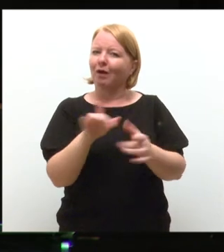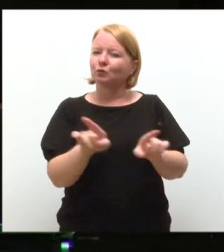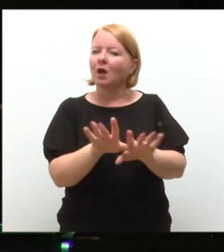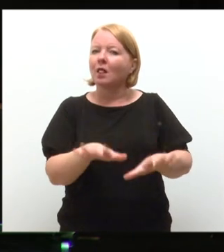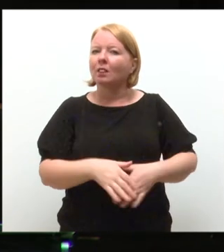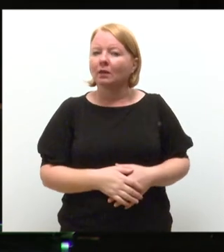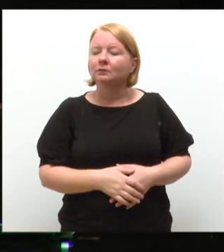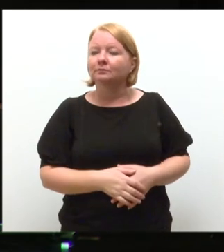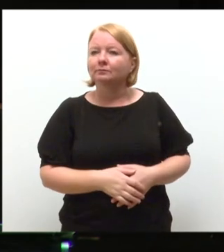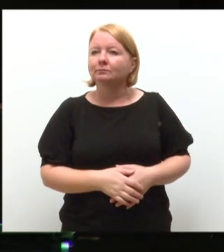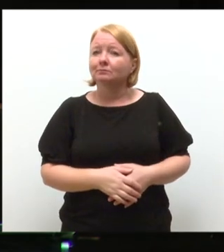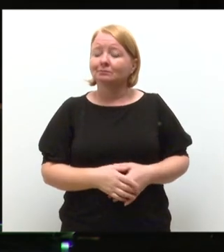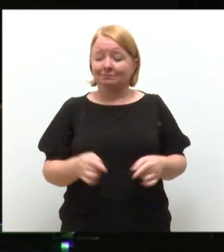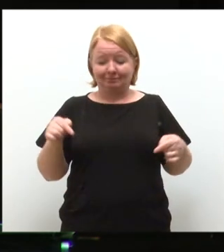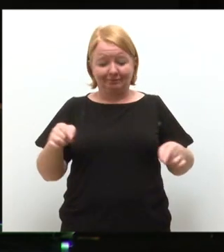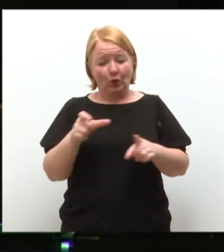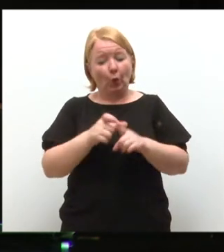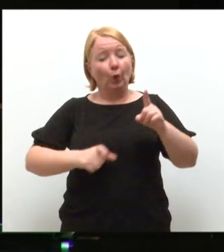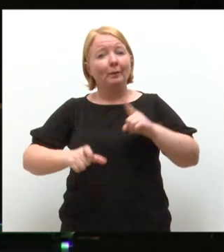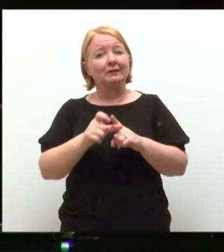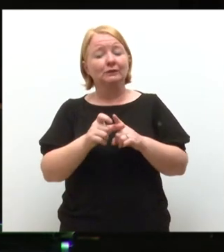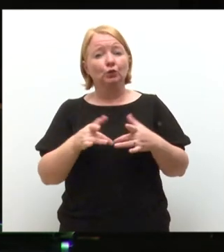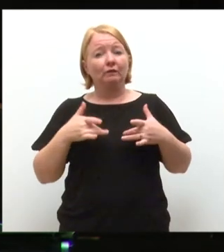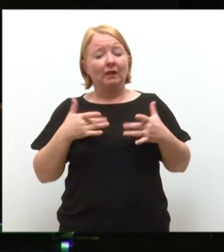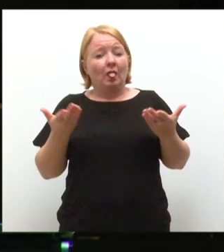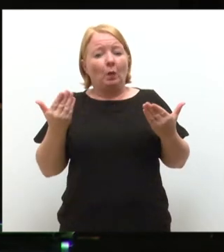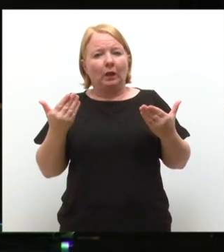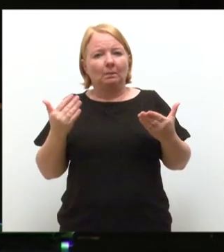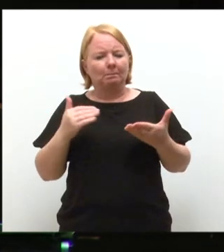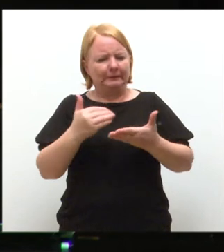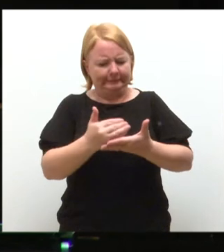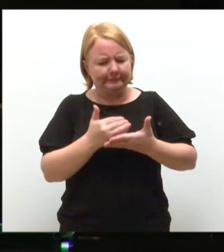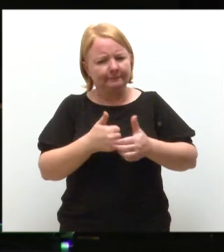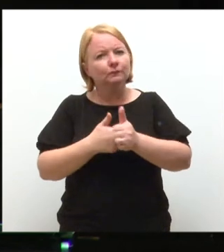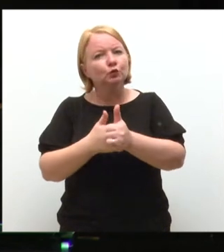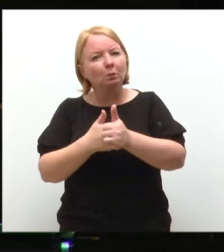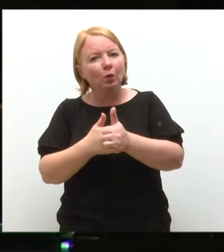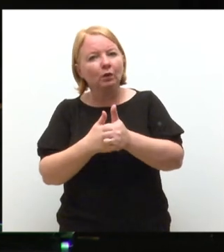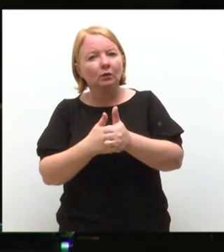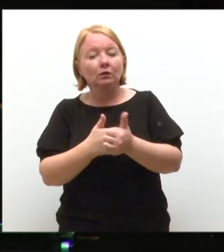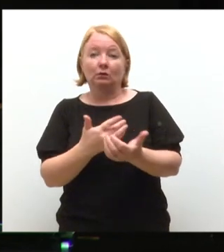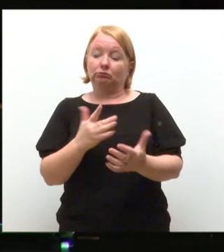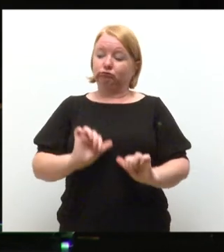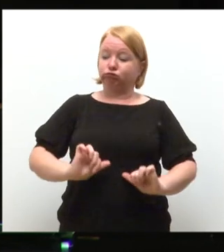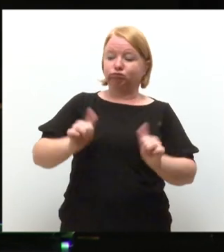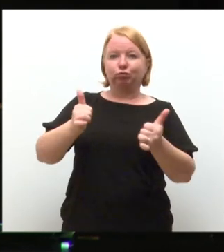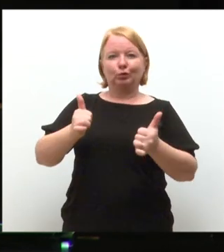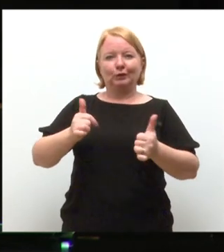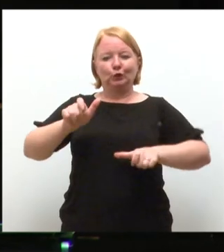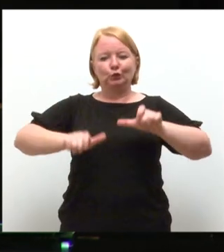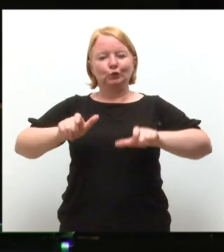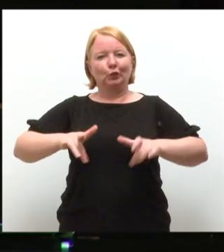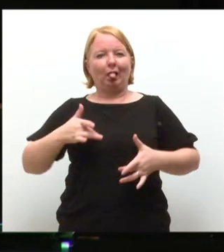Ours is a community where you should feel welcome, safe and supported, and be able to have a great student life.